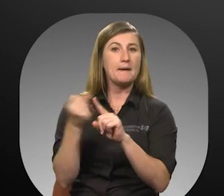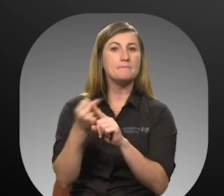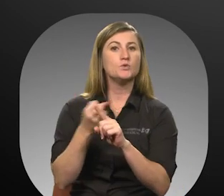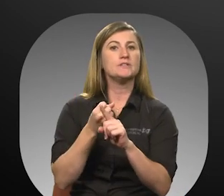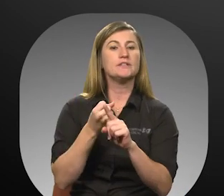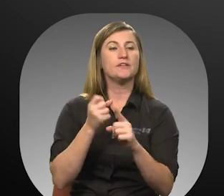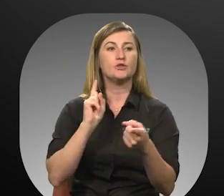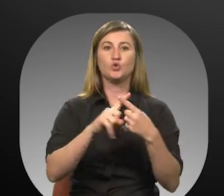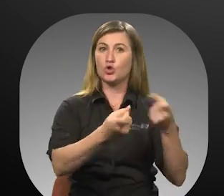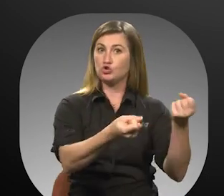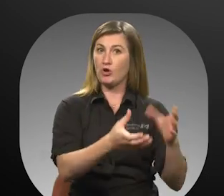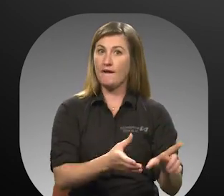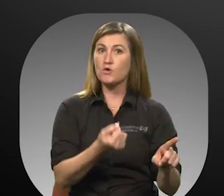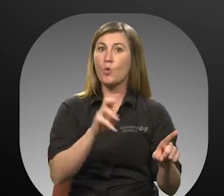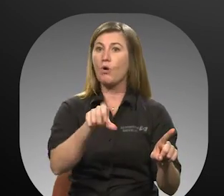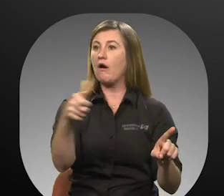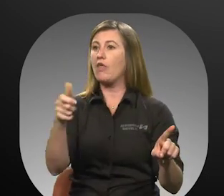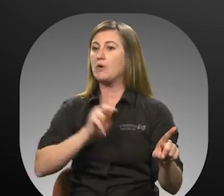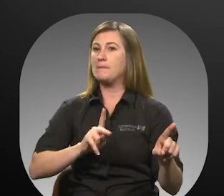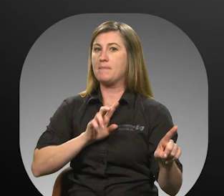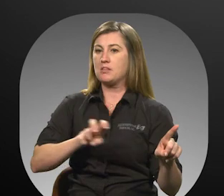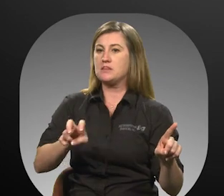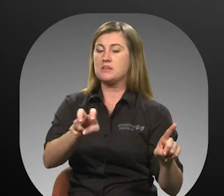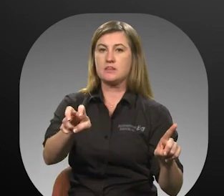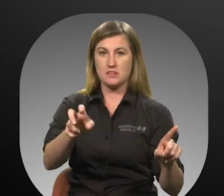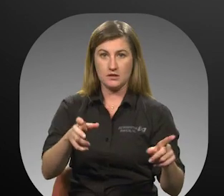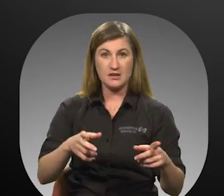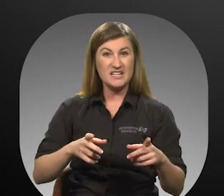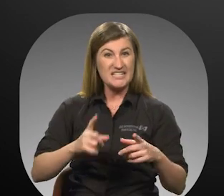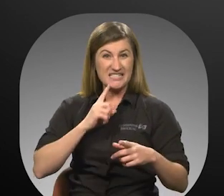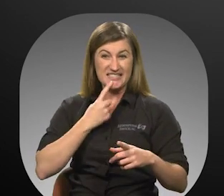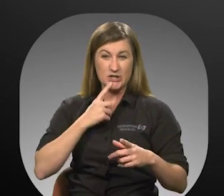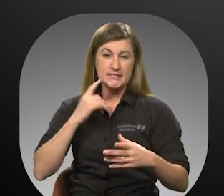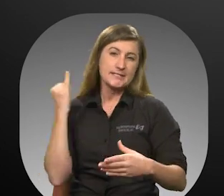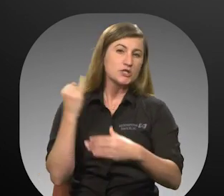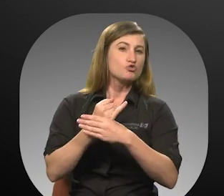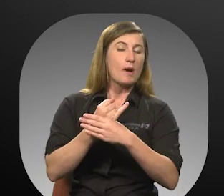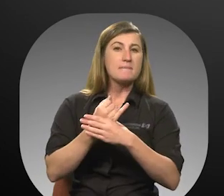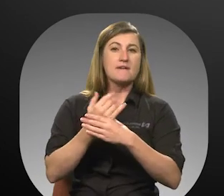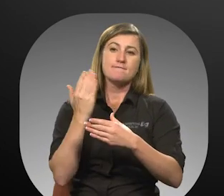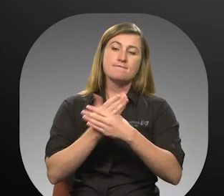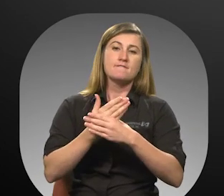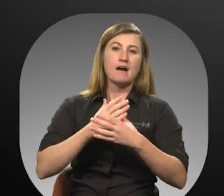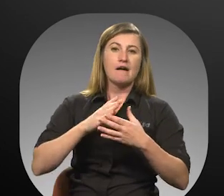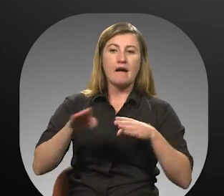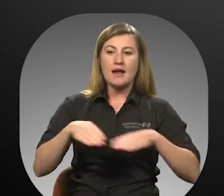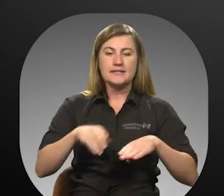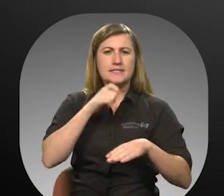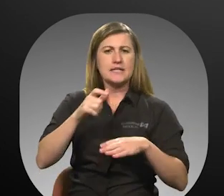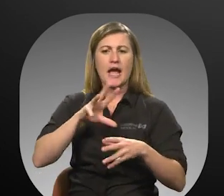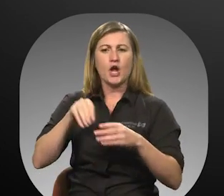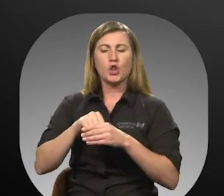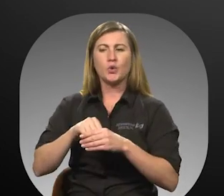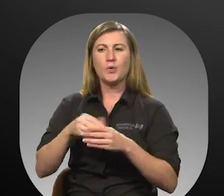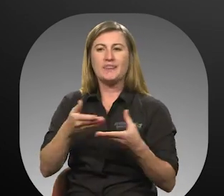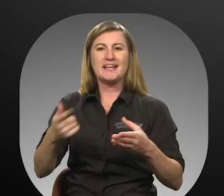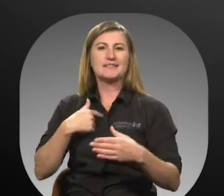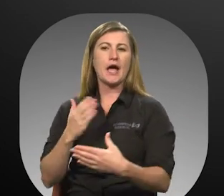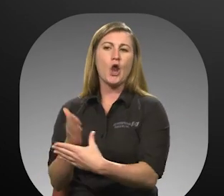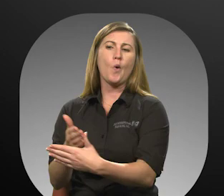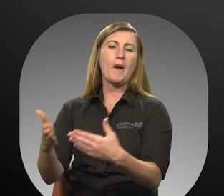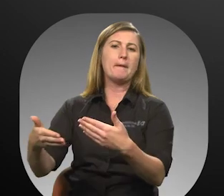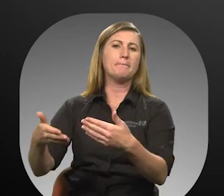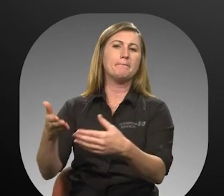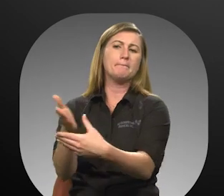treatment towards the operator or other passengers. 17. disruptive conduct does not include behavior or appearances that only offend,